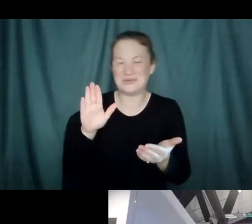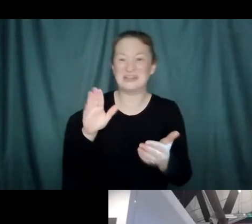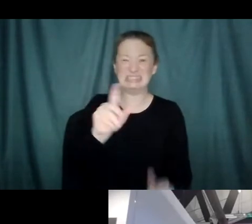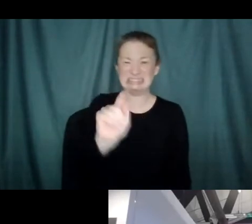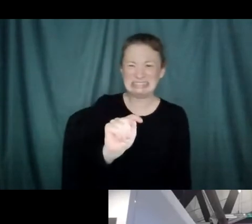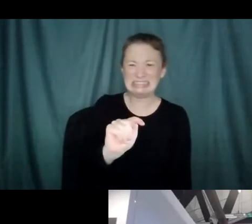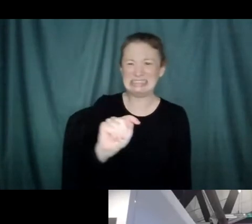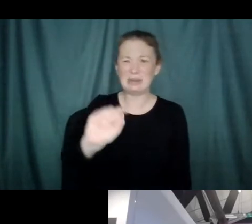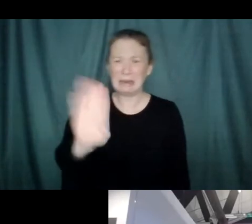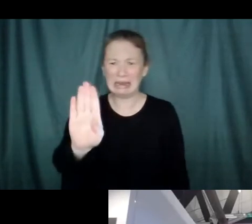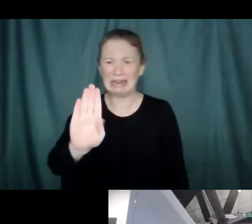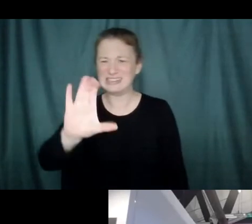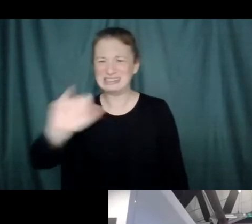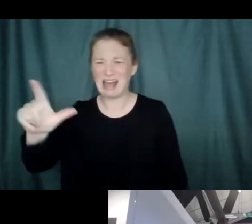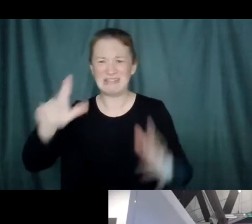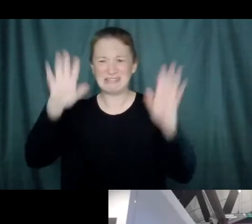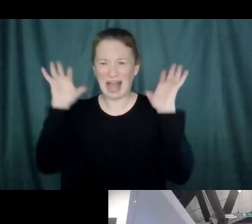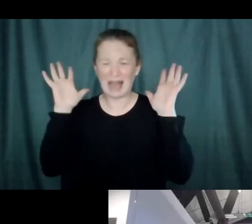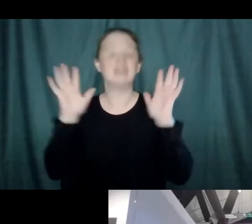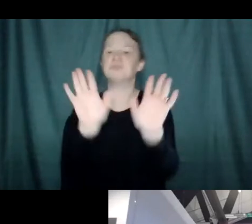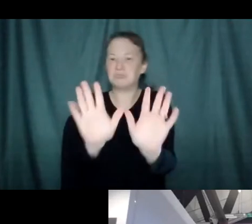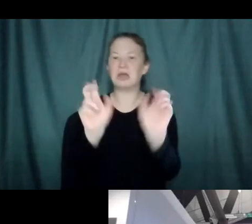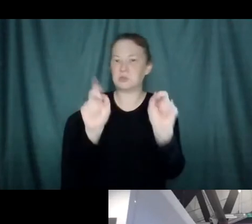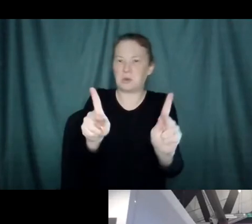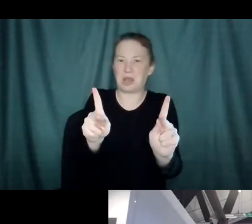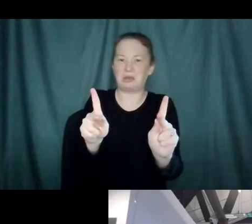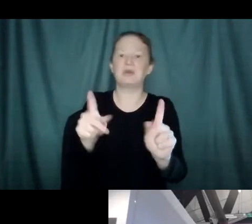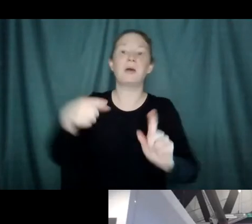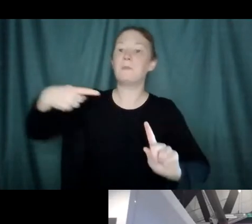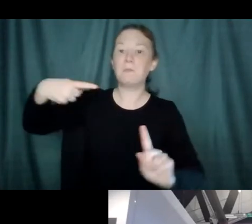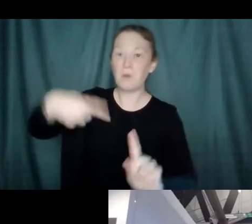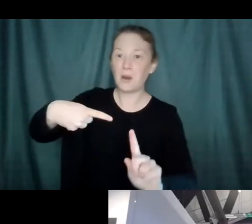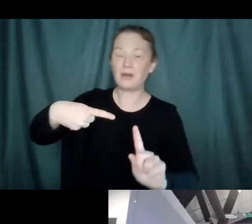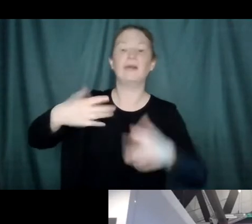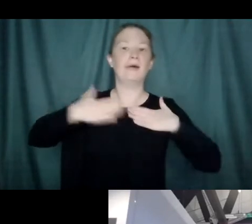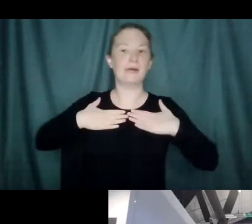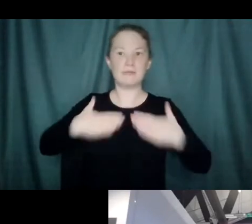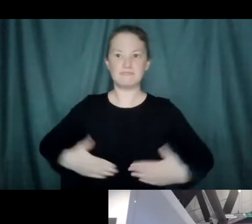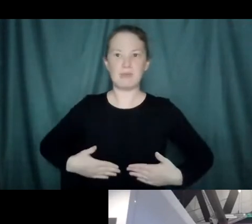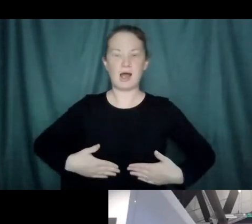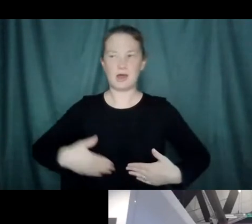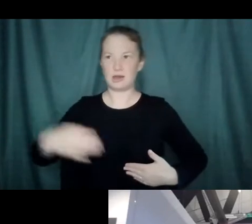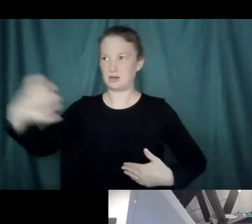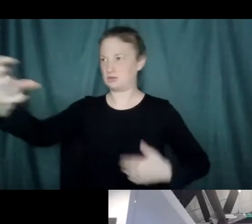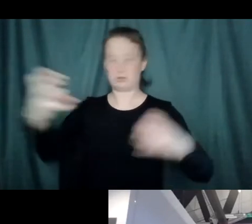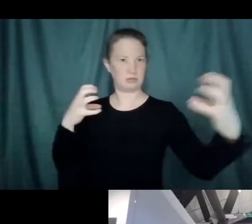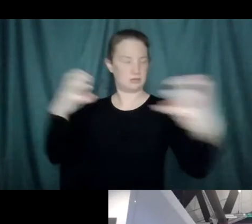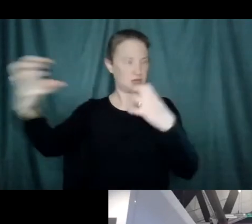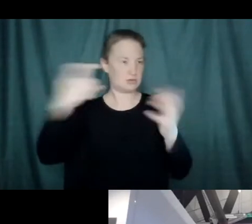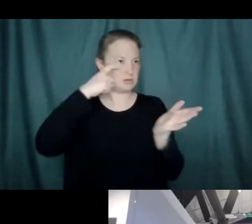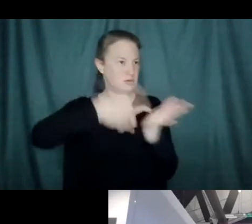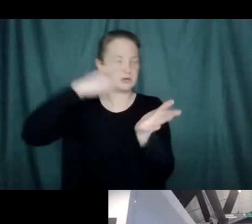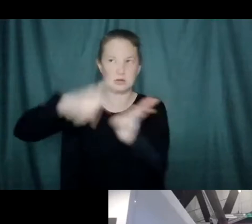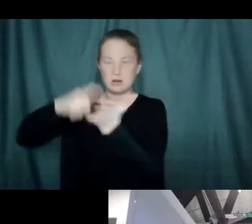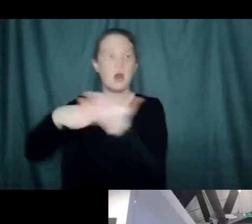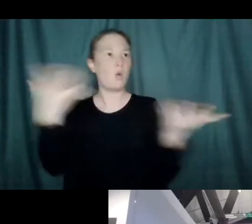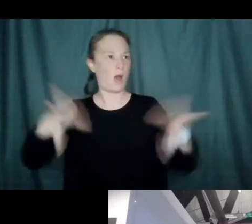killer, like, don't worry about all that. Basically, it's a wide system of different types of cells that all have